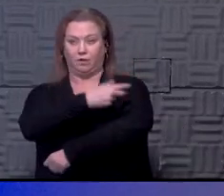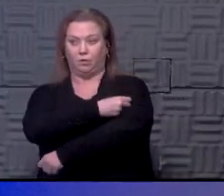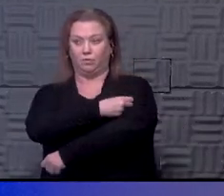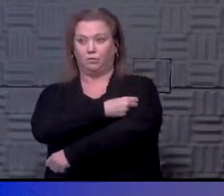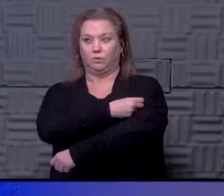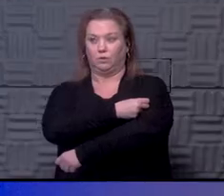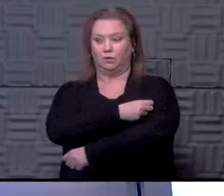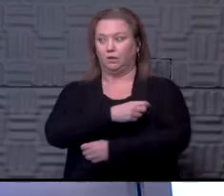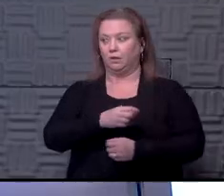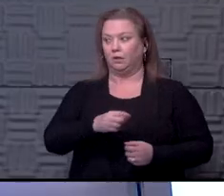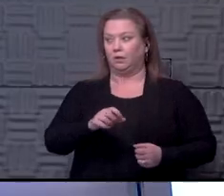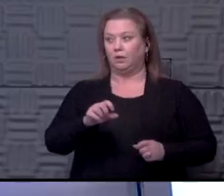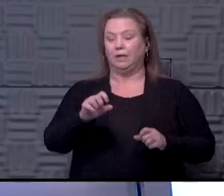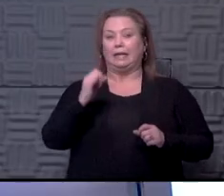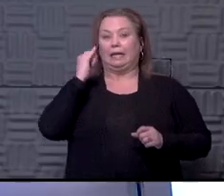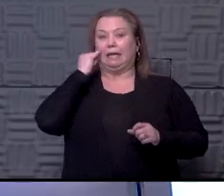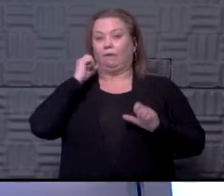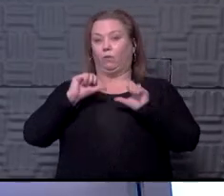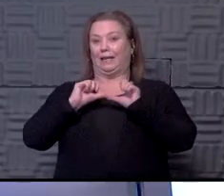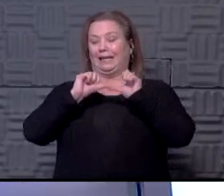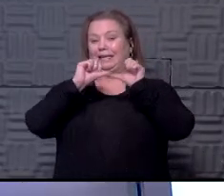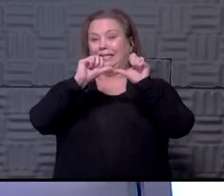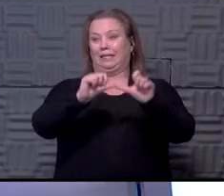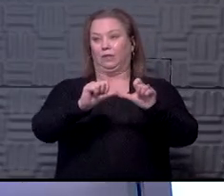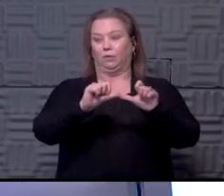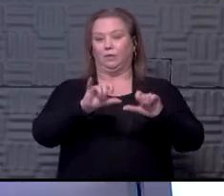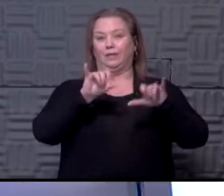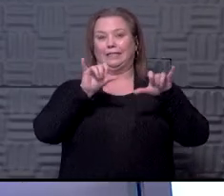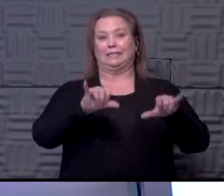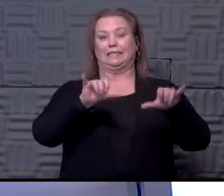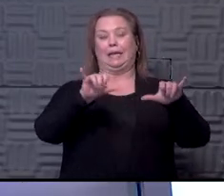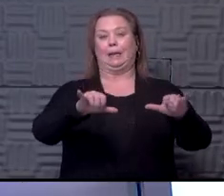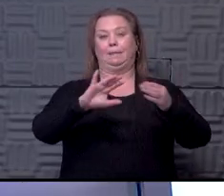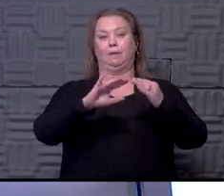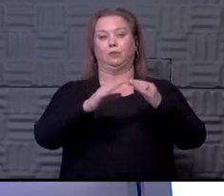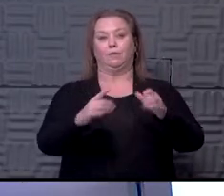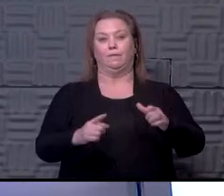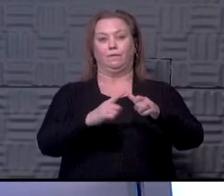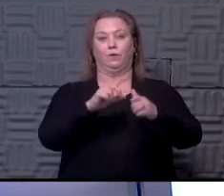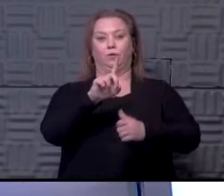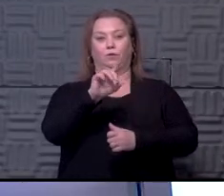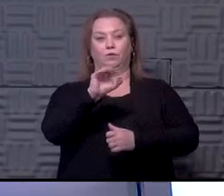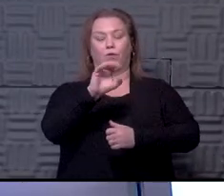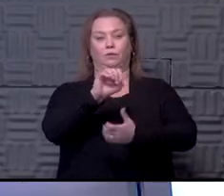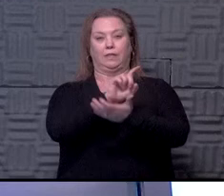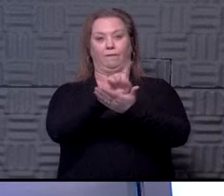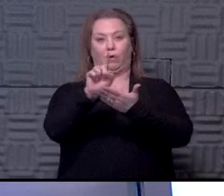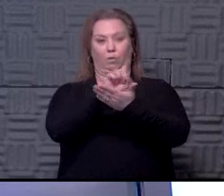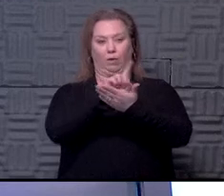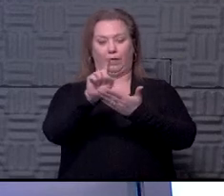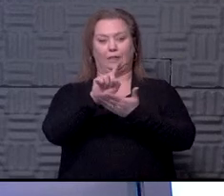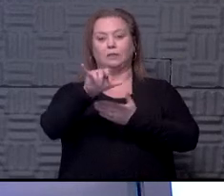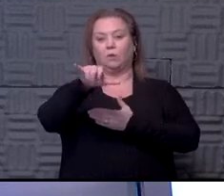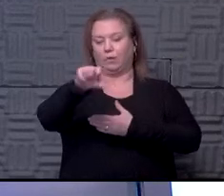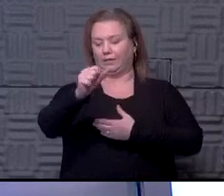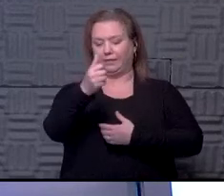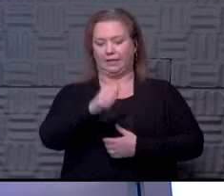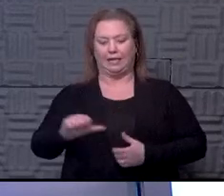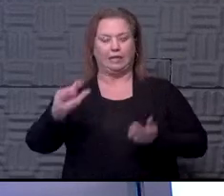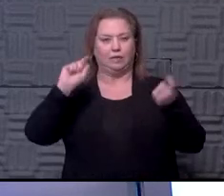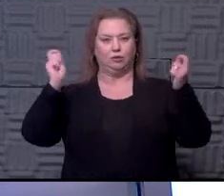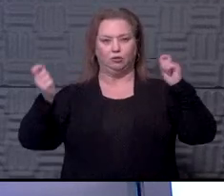series? So that is if we continue with the same number of first doses per week that we're seeing now. So, yes, any